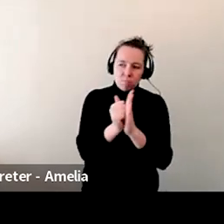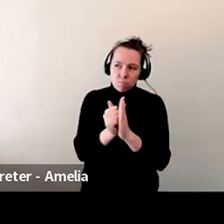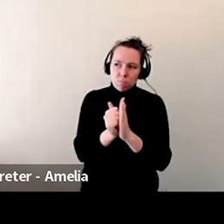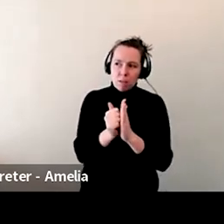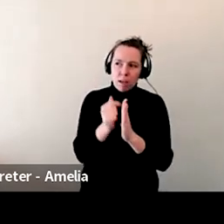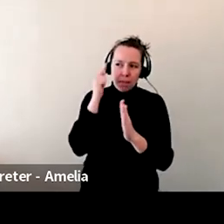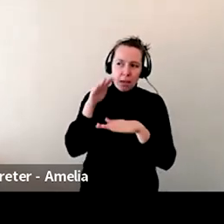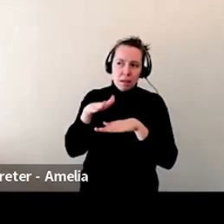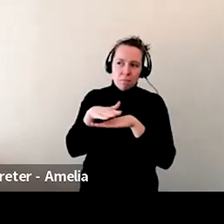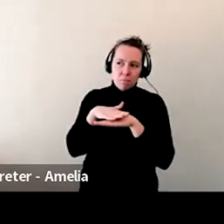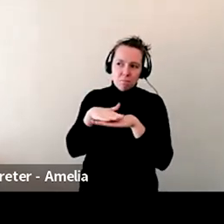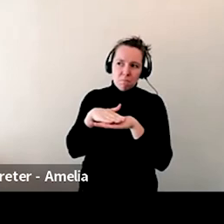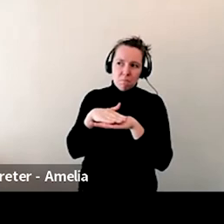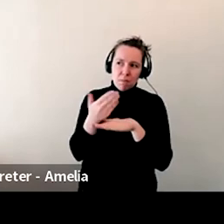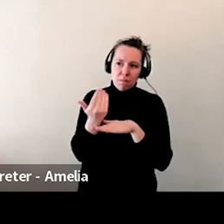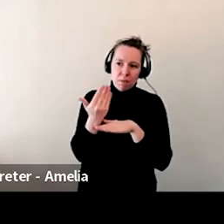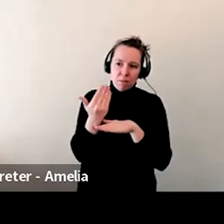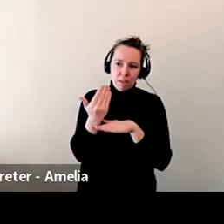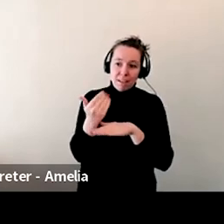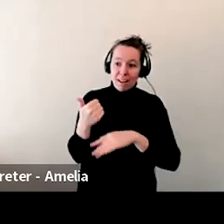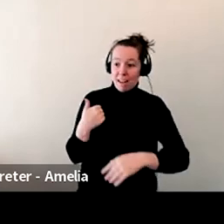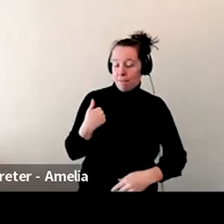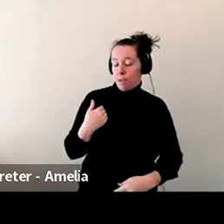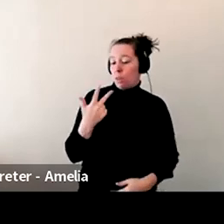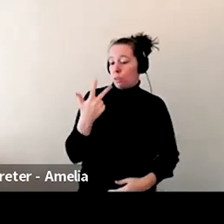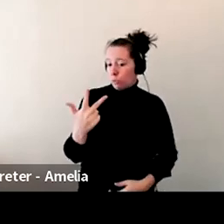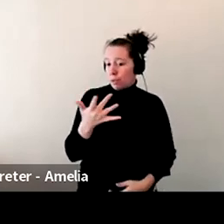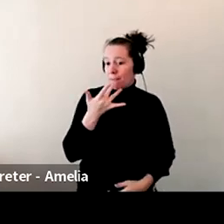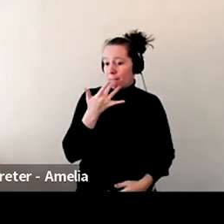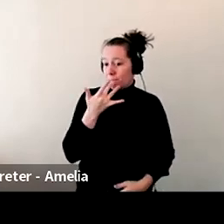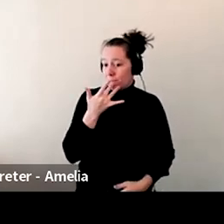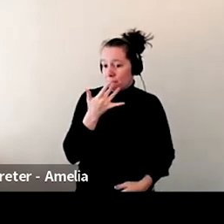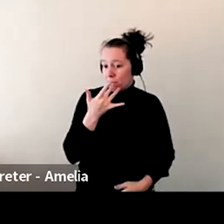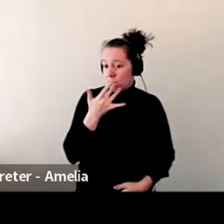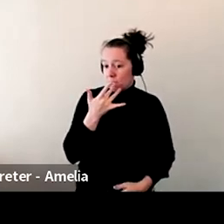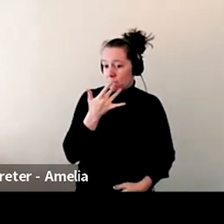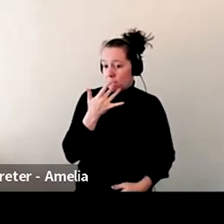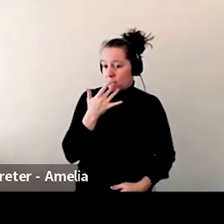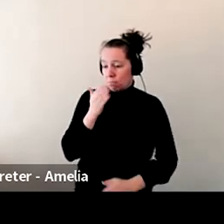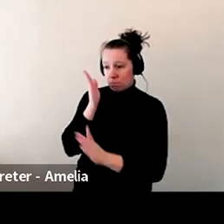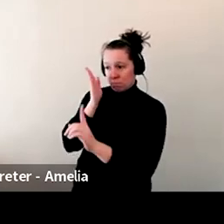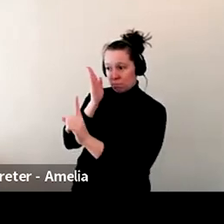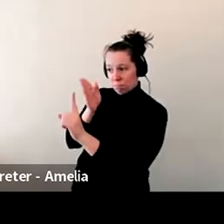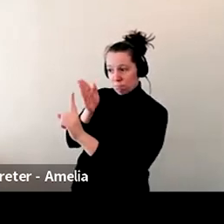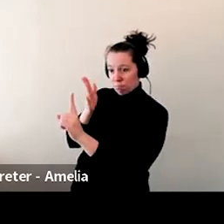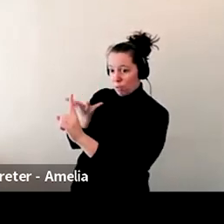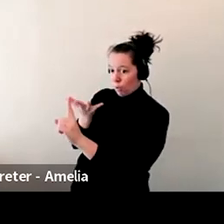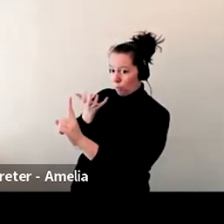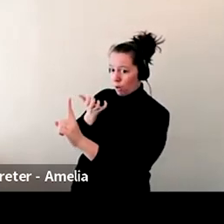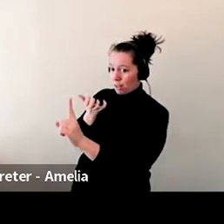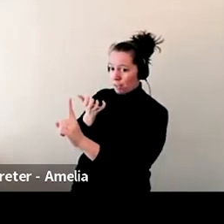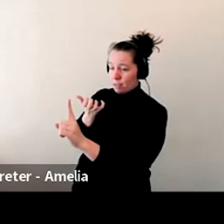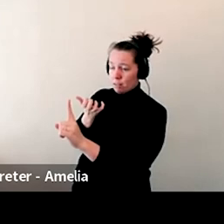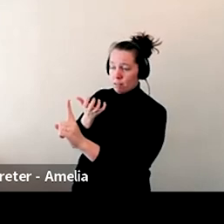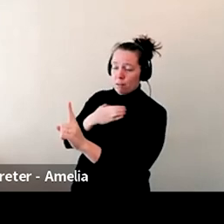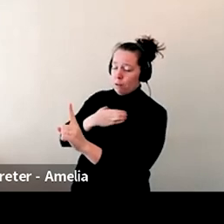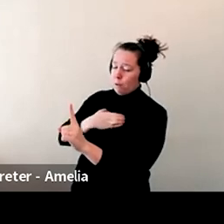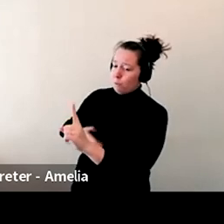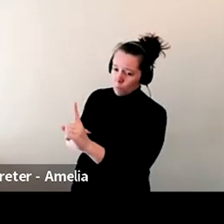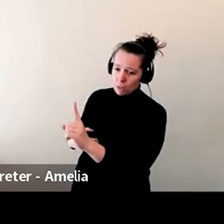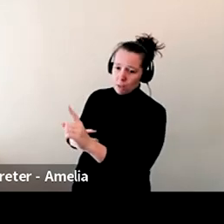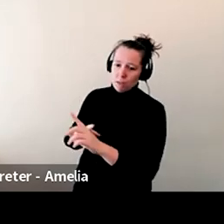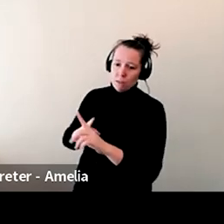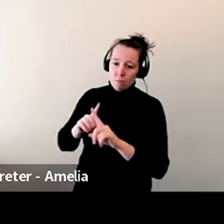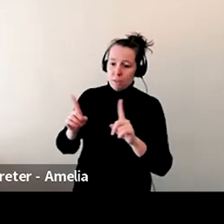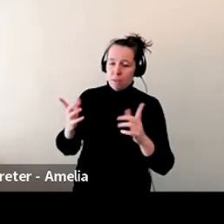there, and I have my favorites. I have like three favorites and I wish I could get every book from them because I hear you, but